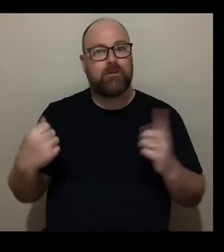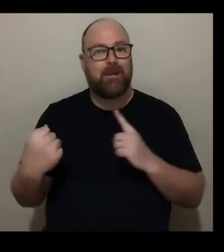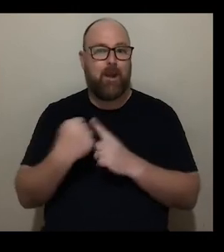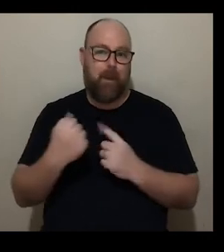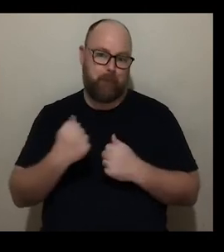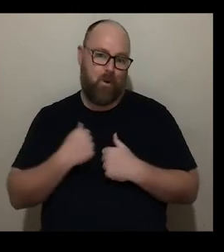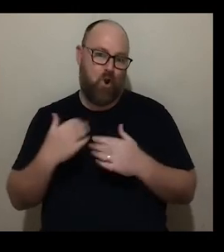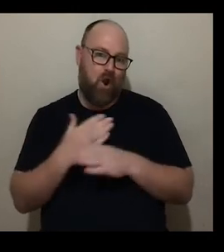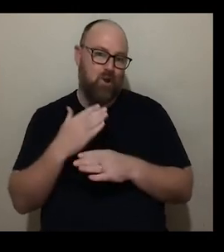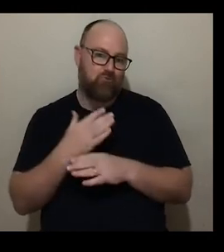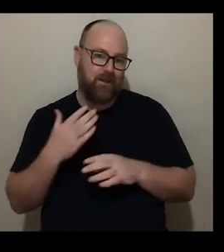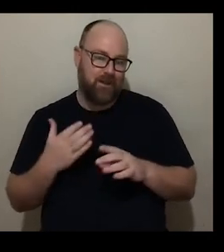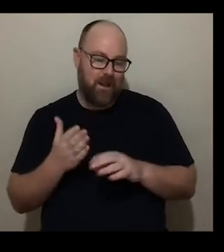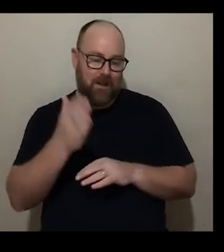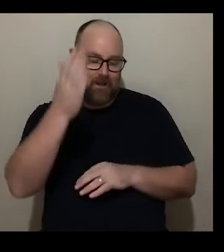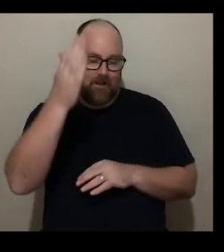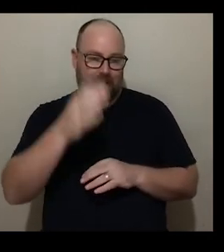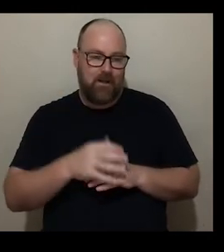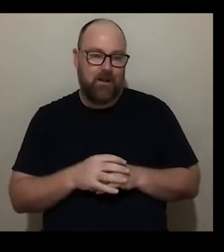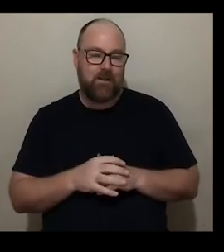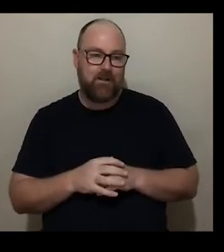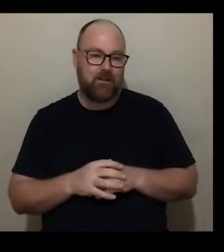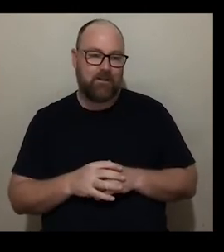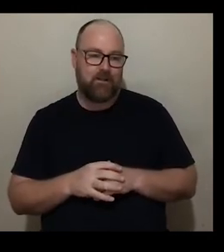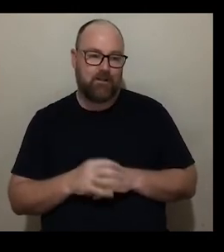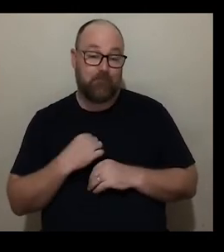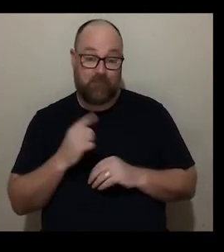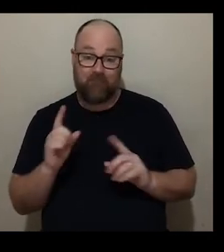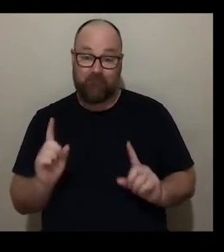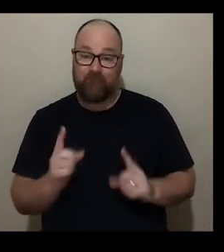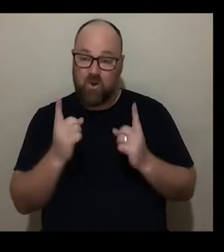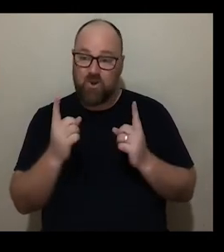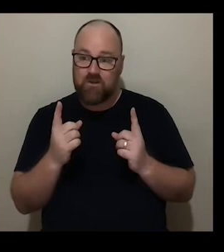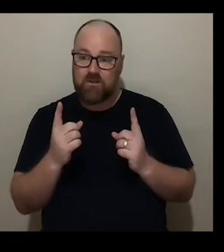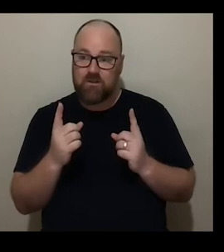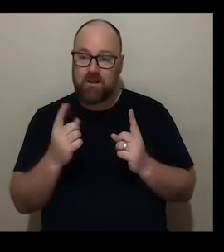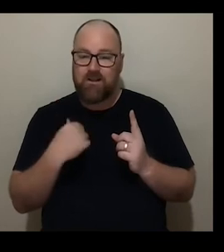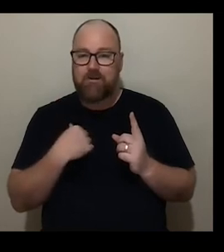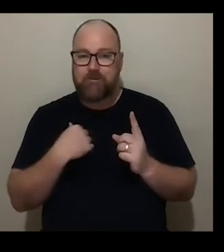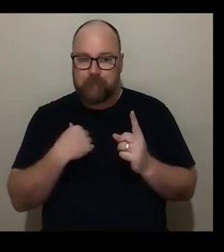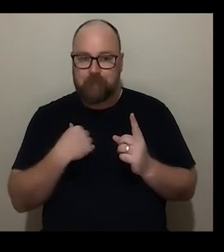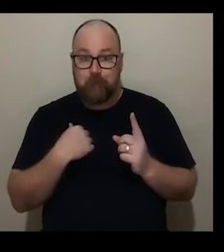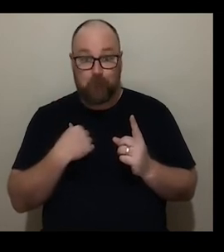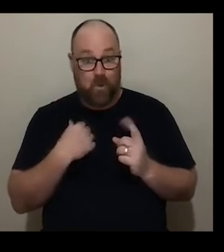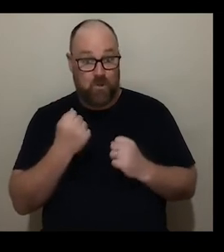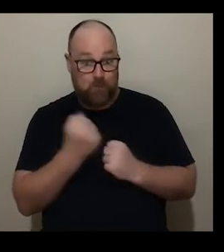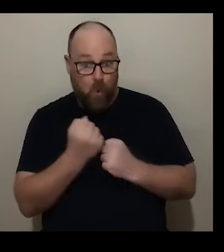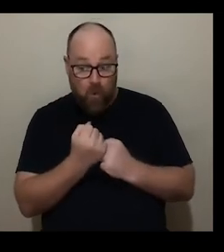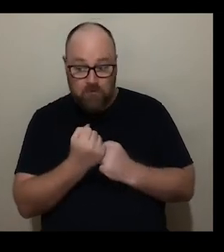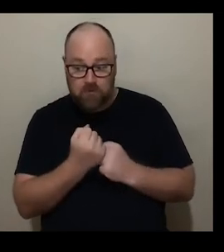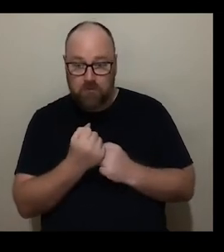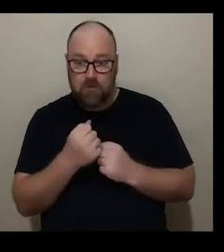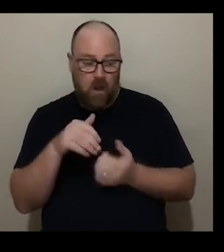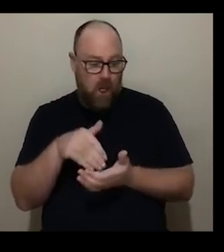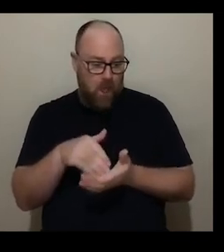i mean firstly very much i think um the the support the helping me with the